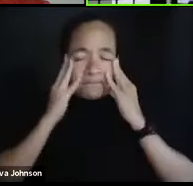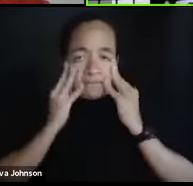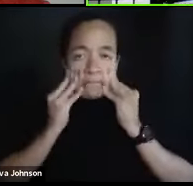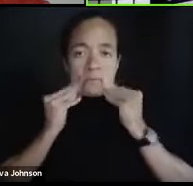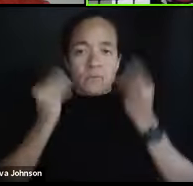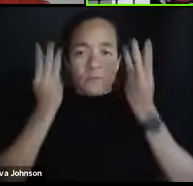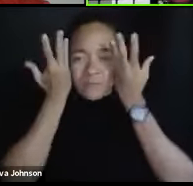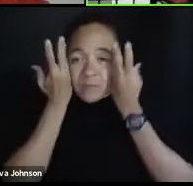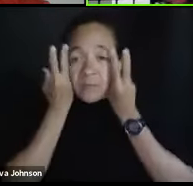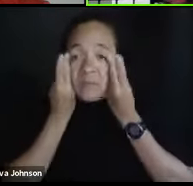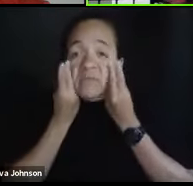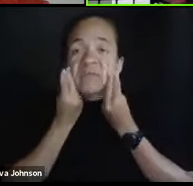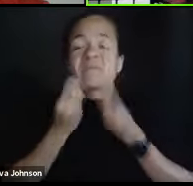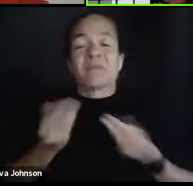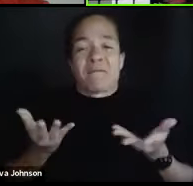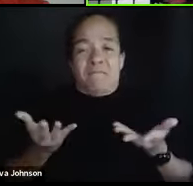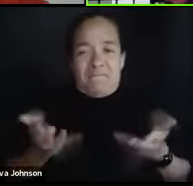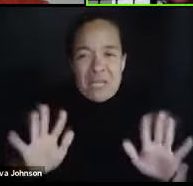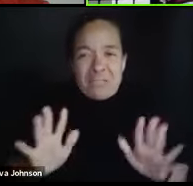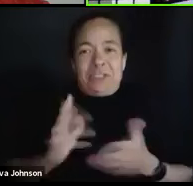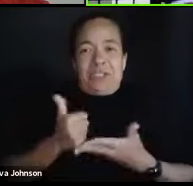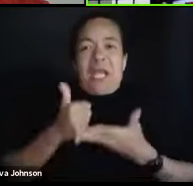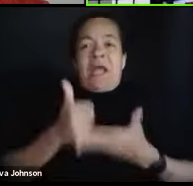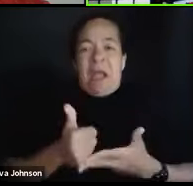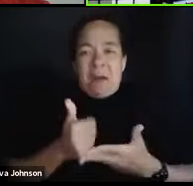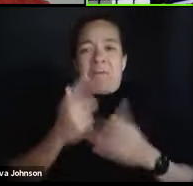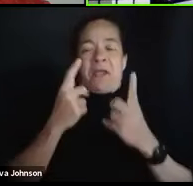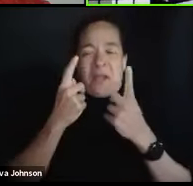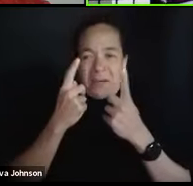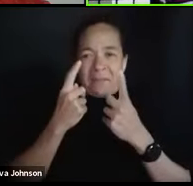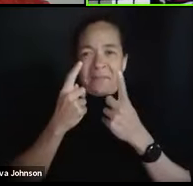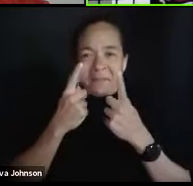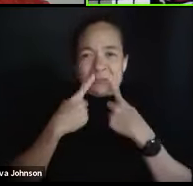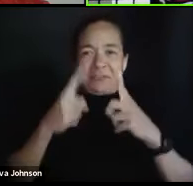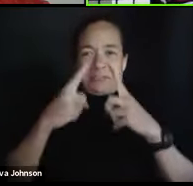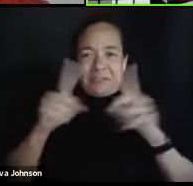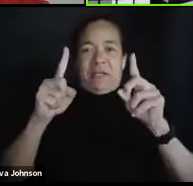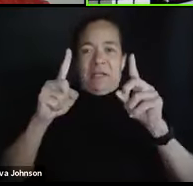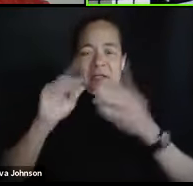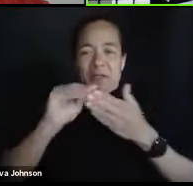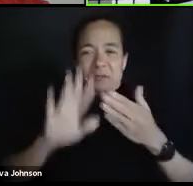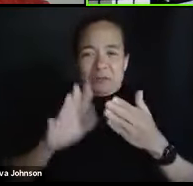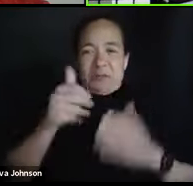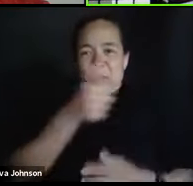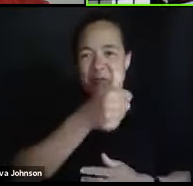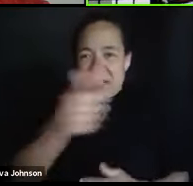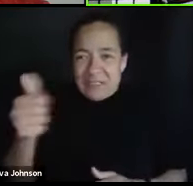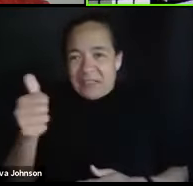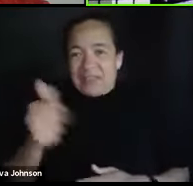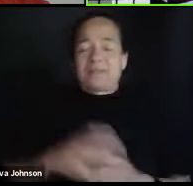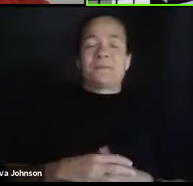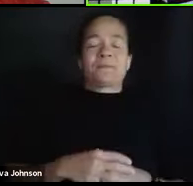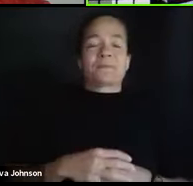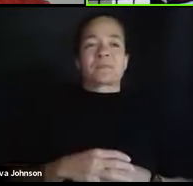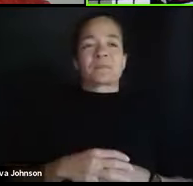in helping students succeed. I've had a lot of experience in